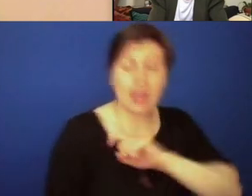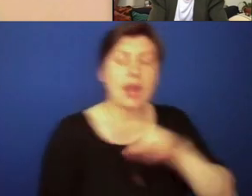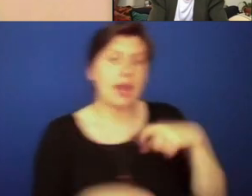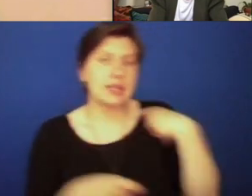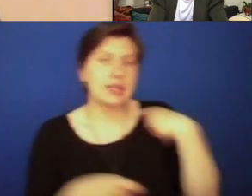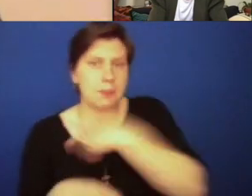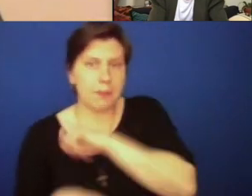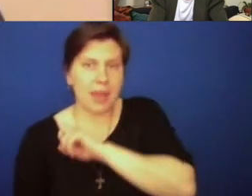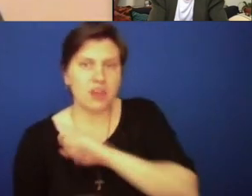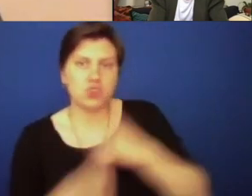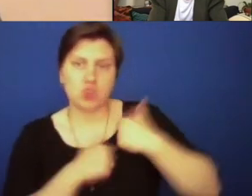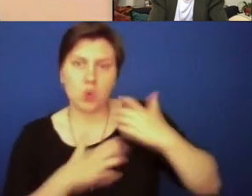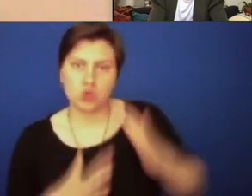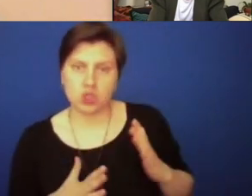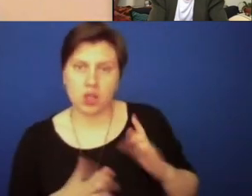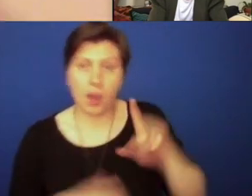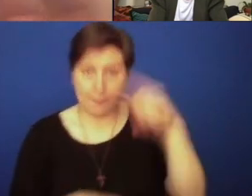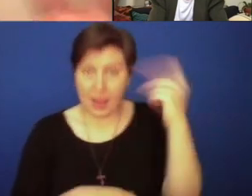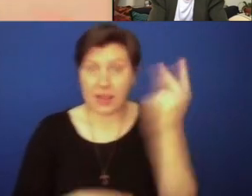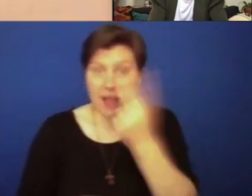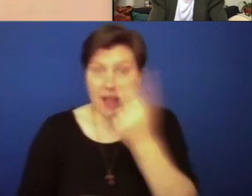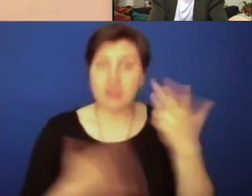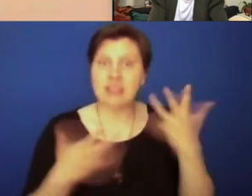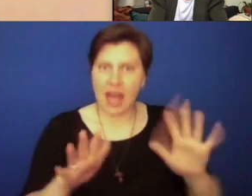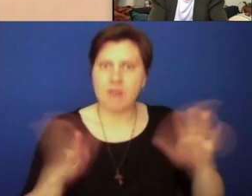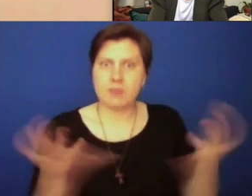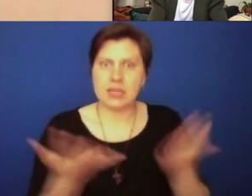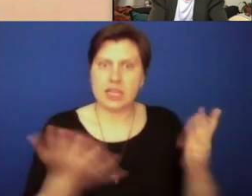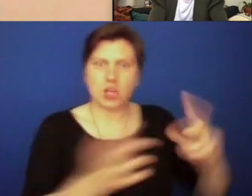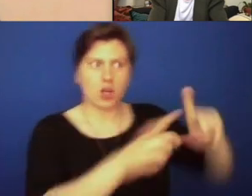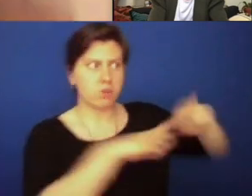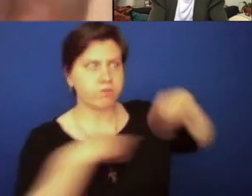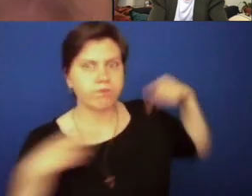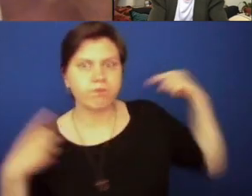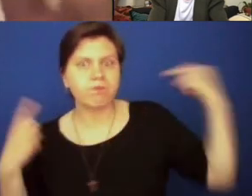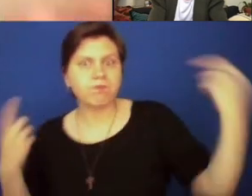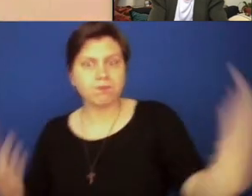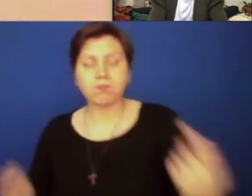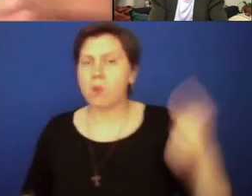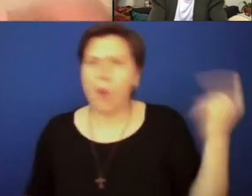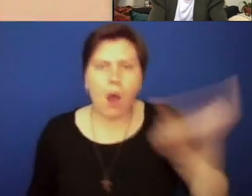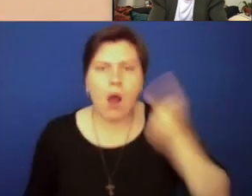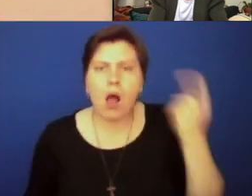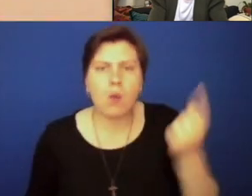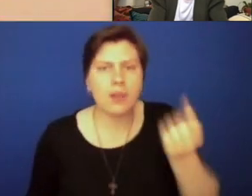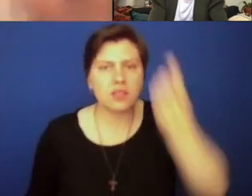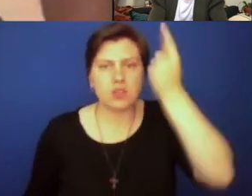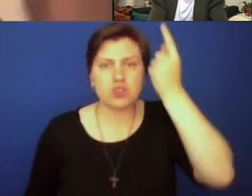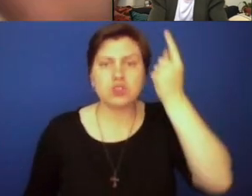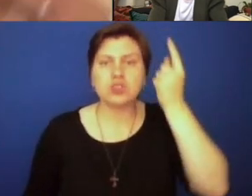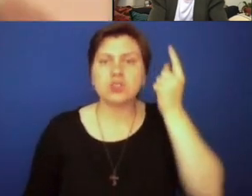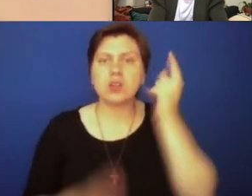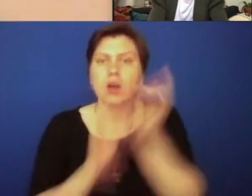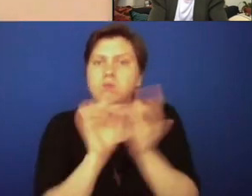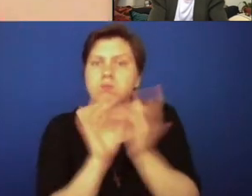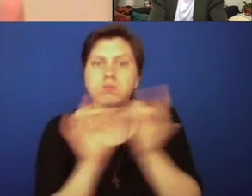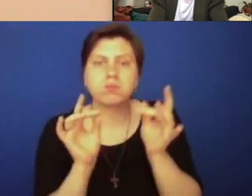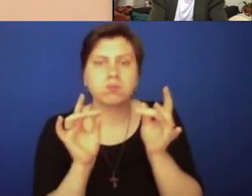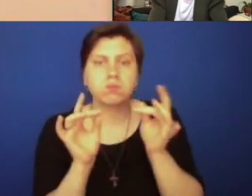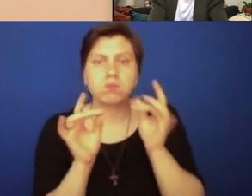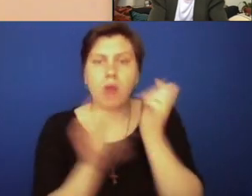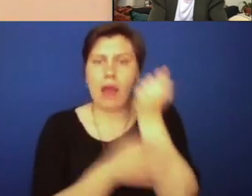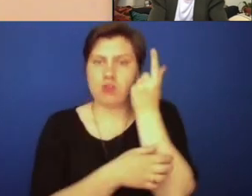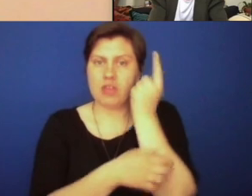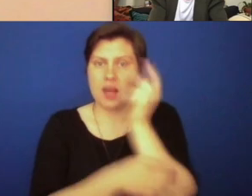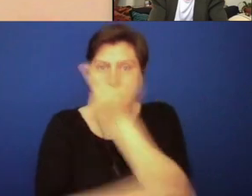soldier. Black people, Black Catholics, have been in this church from the very beginning. And they have always understood and articulated